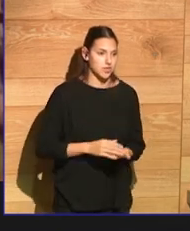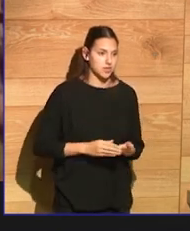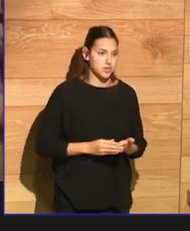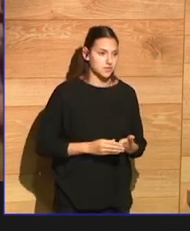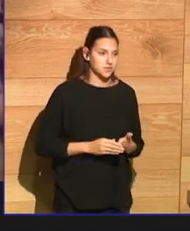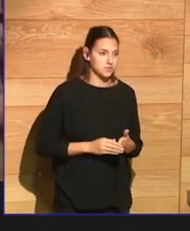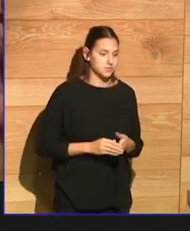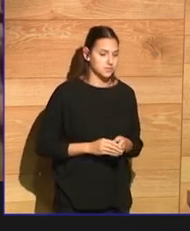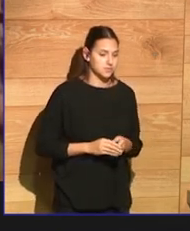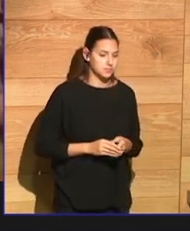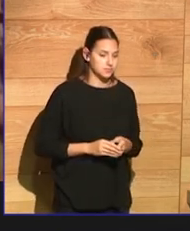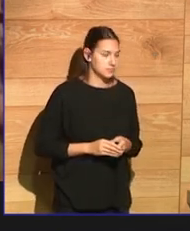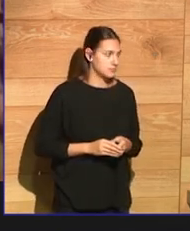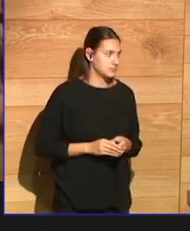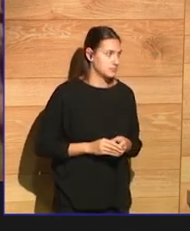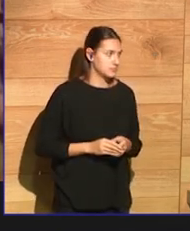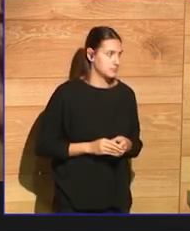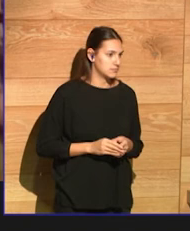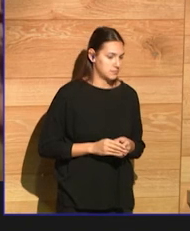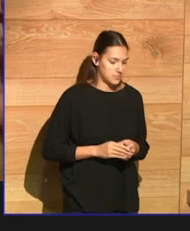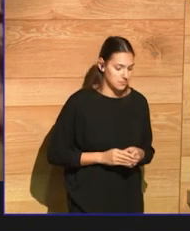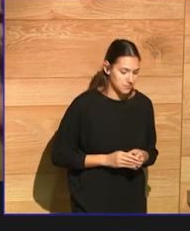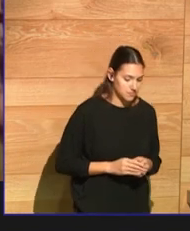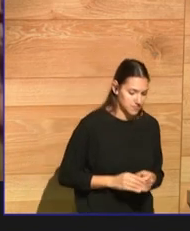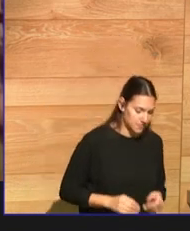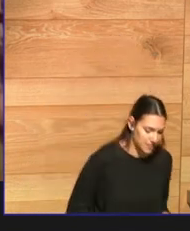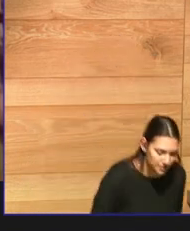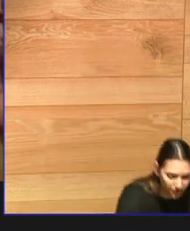more structurally. Because when you're writing for graphic novels,